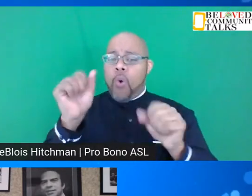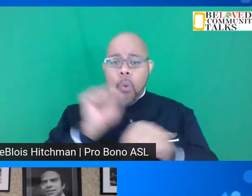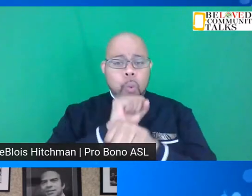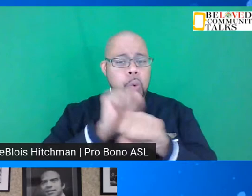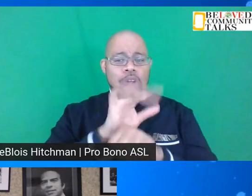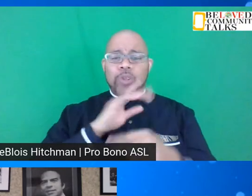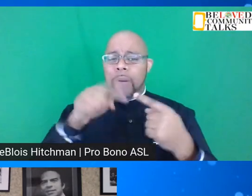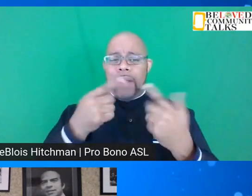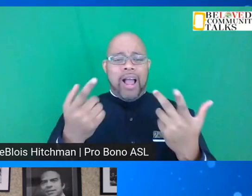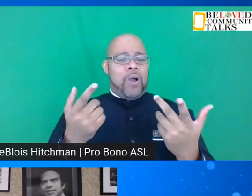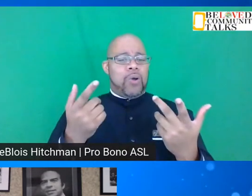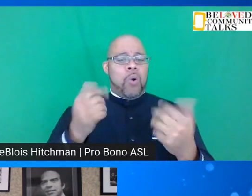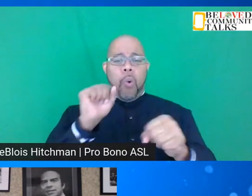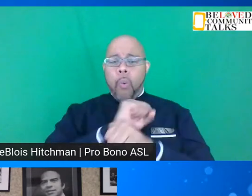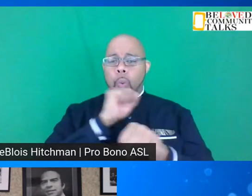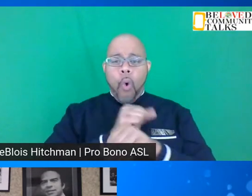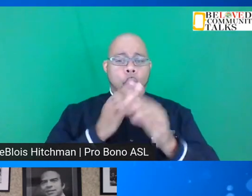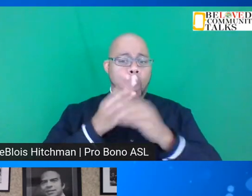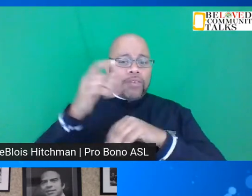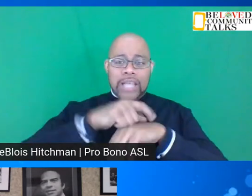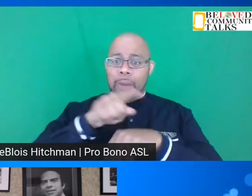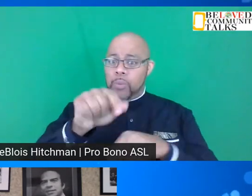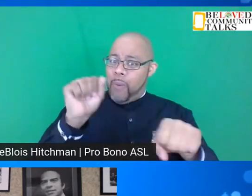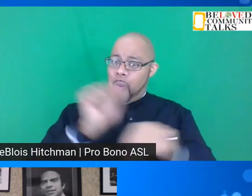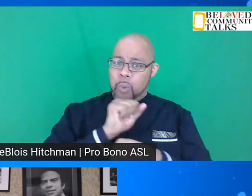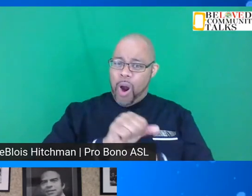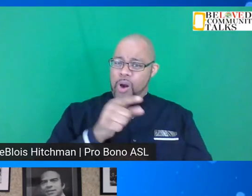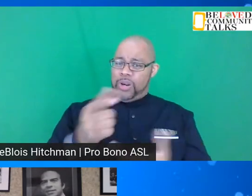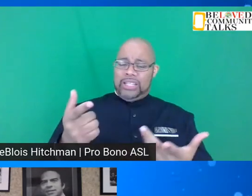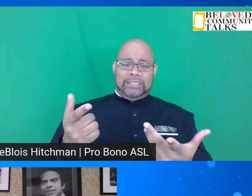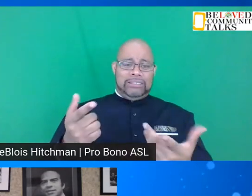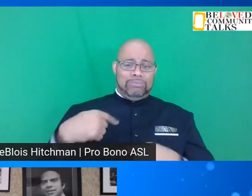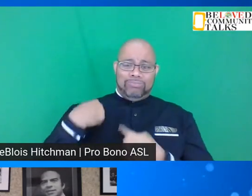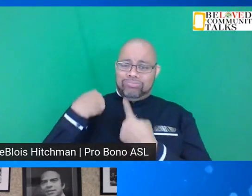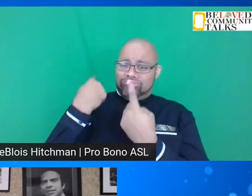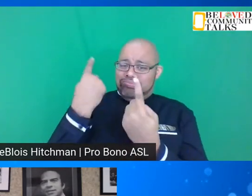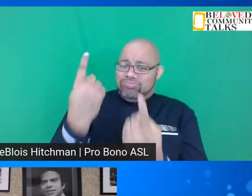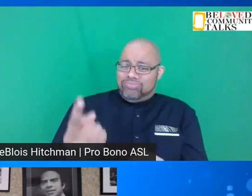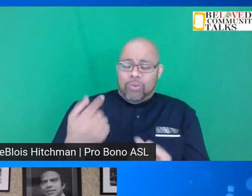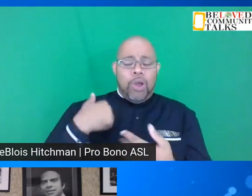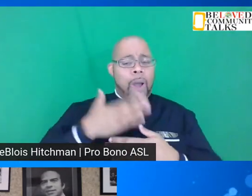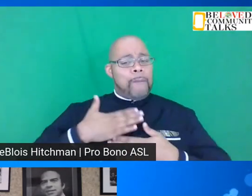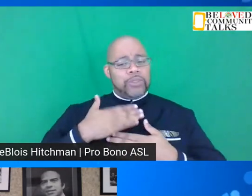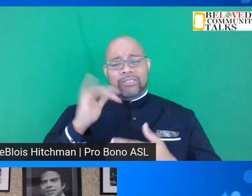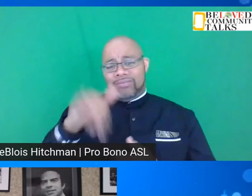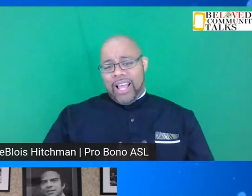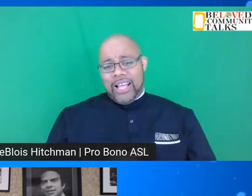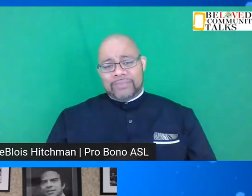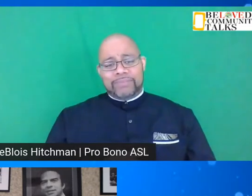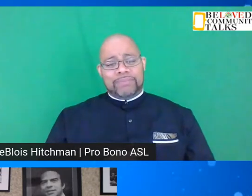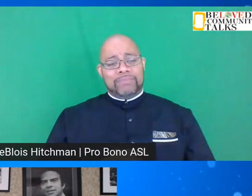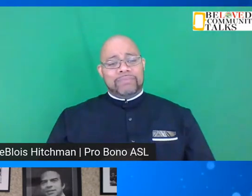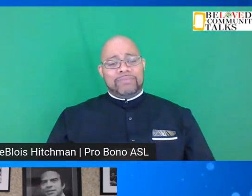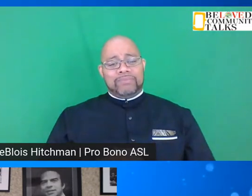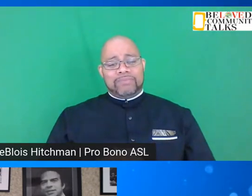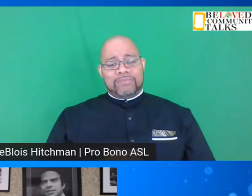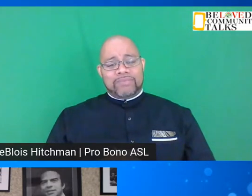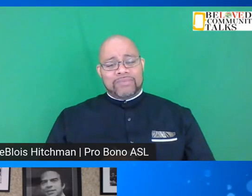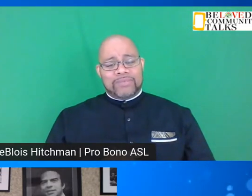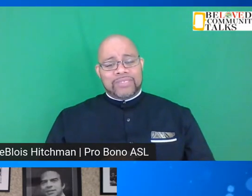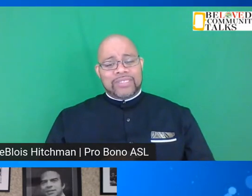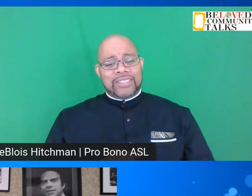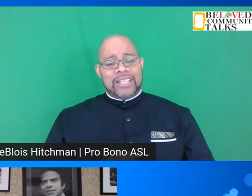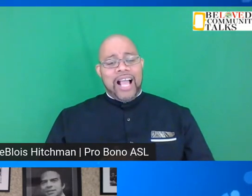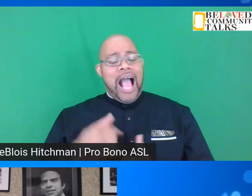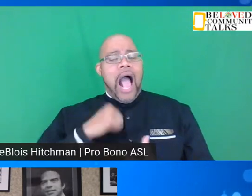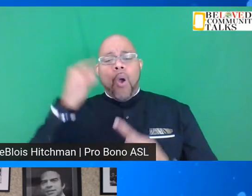You talked about work over time but you've been working for a long time and we appreciate it. grateful for you. It's not just